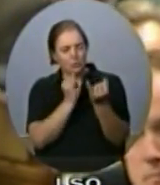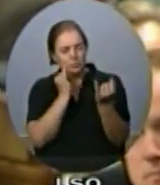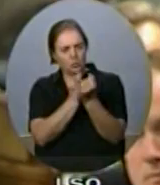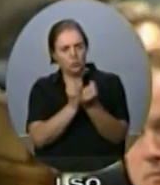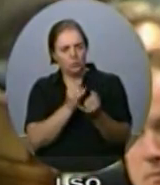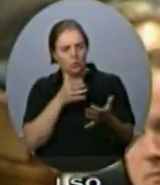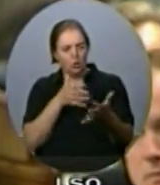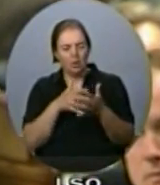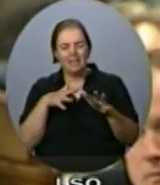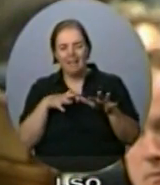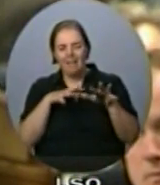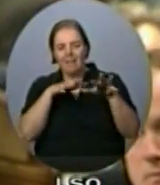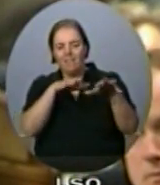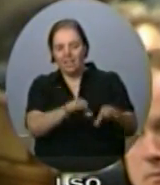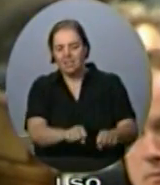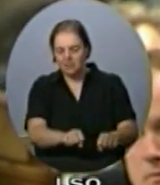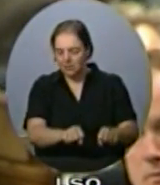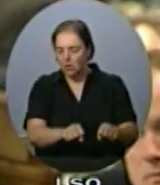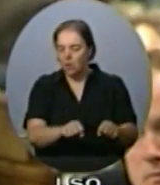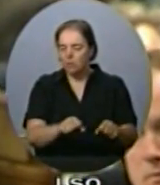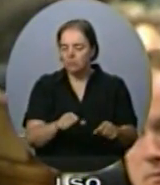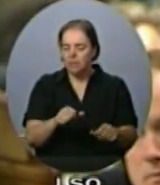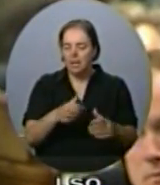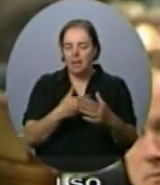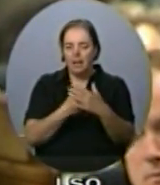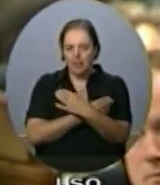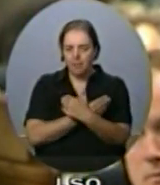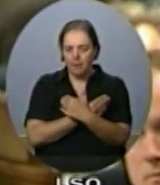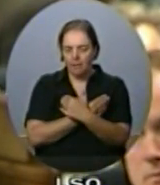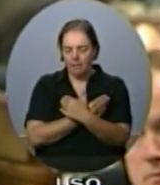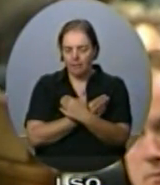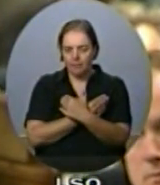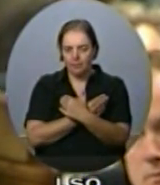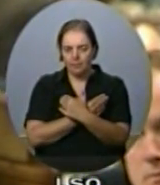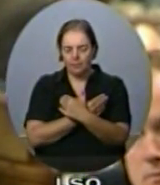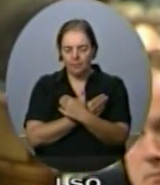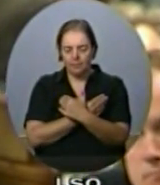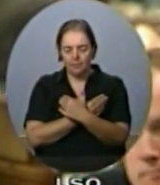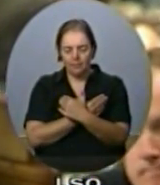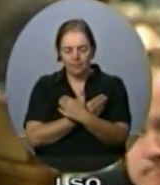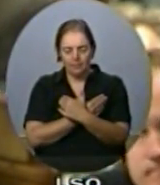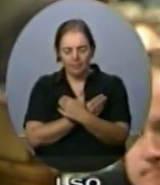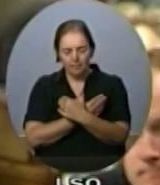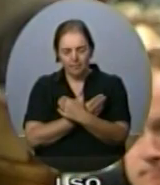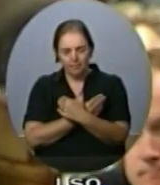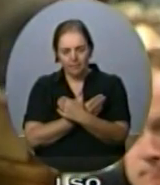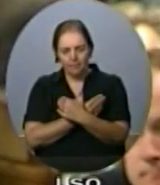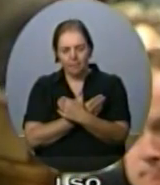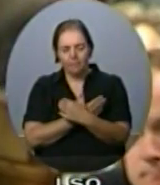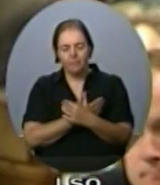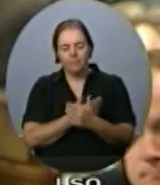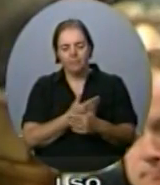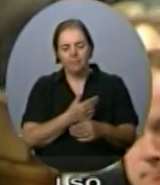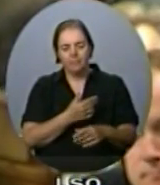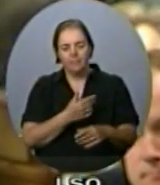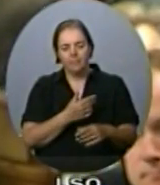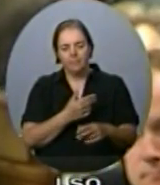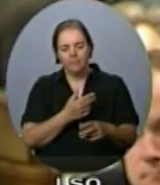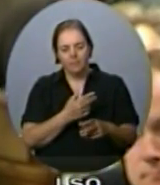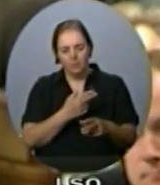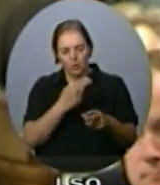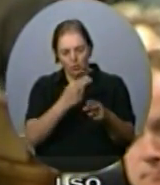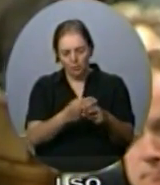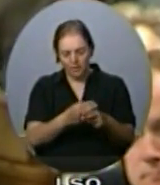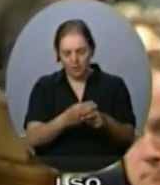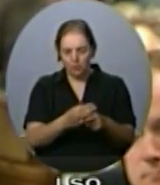righteous amongst the Gentiles to refer to Nazi concentration camps as being Polish ones. That's why the Government of Canada has supported